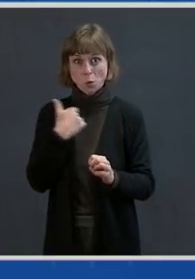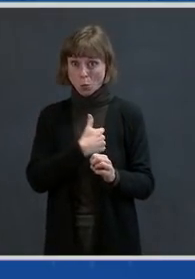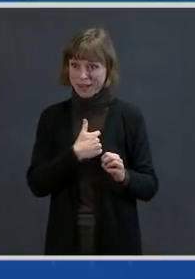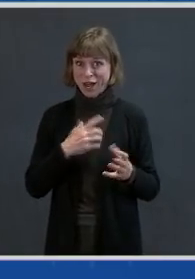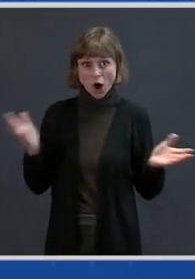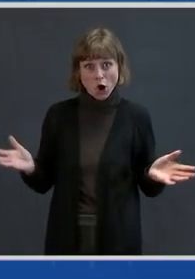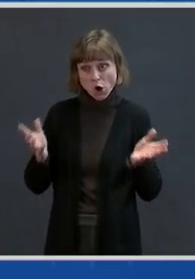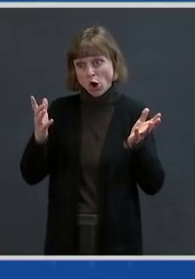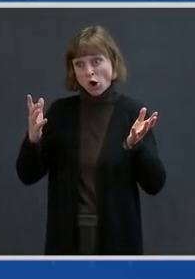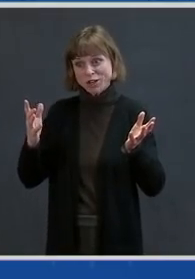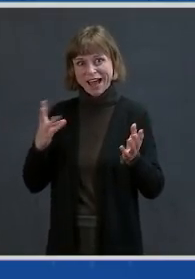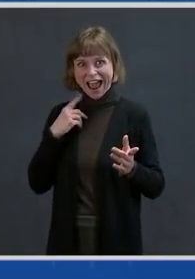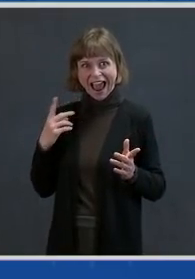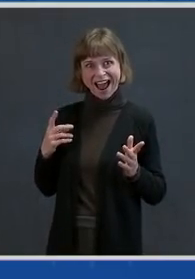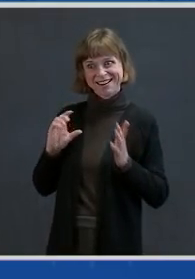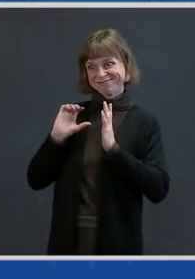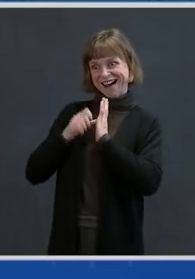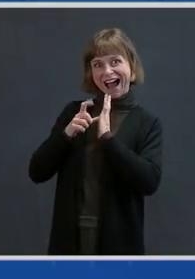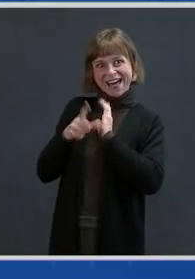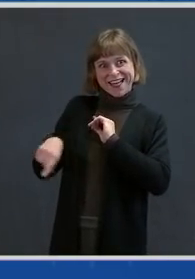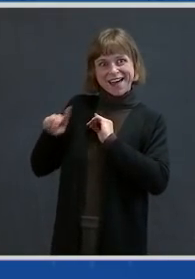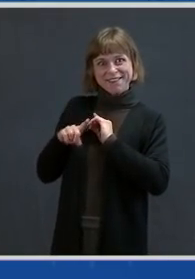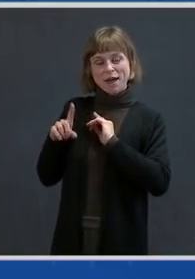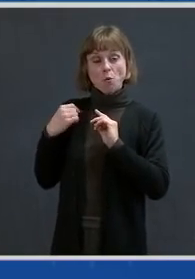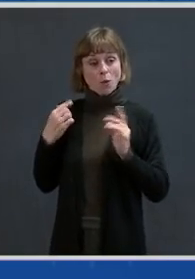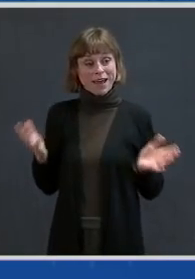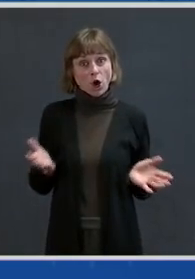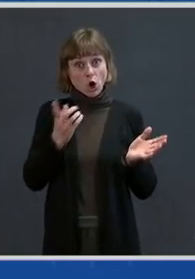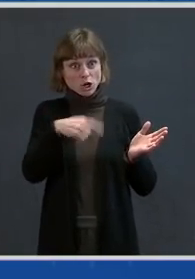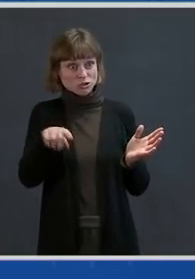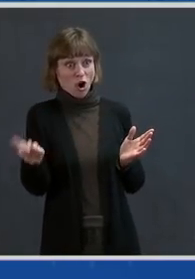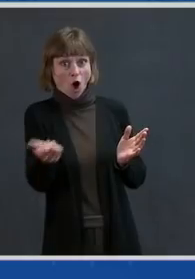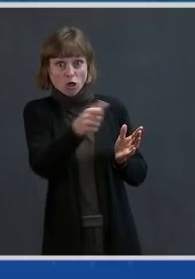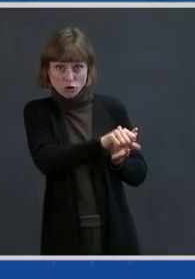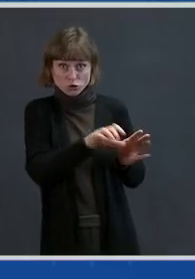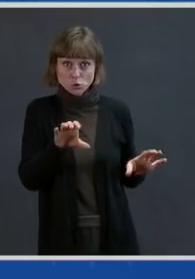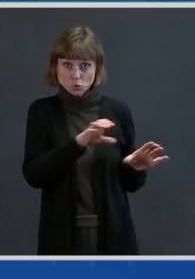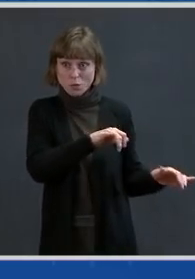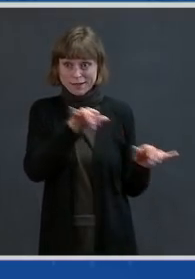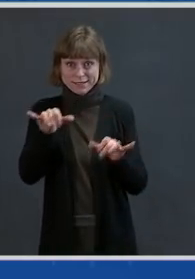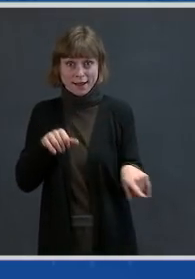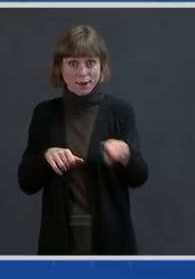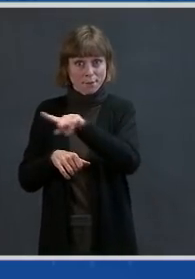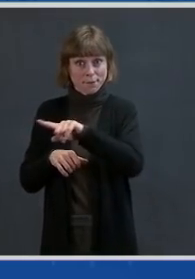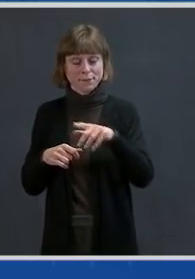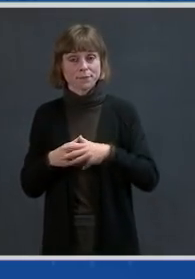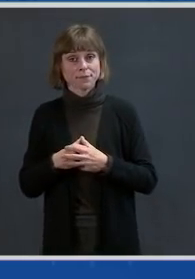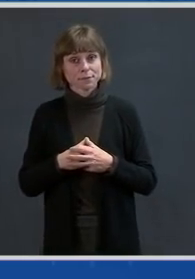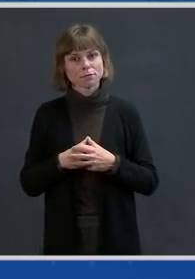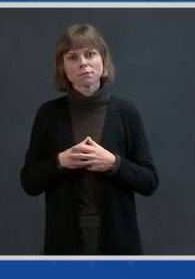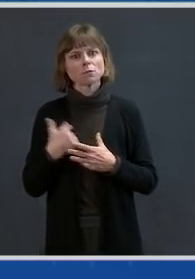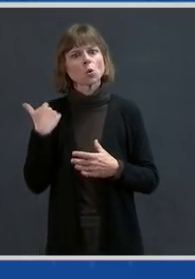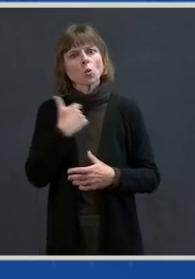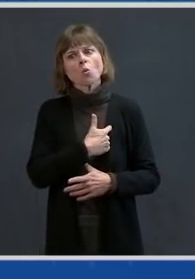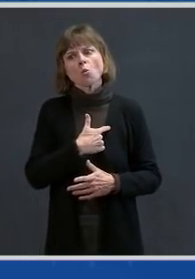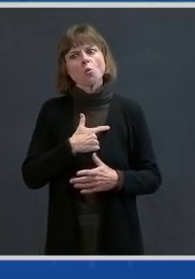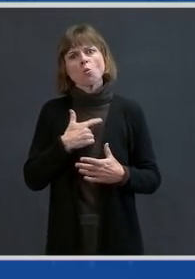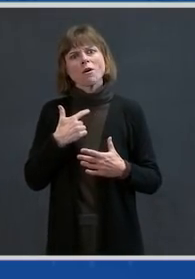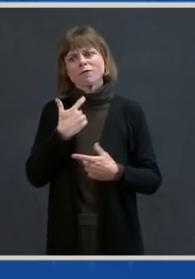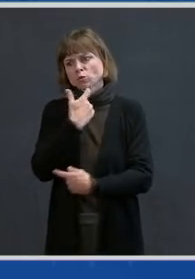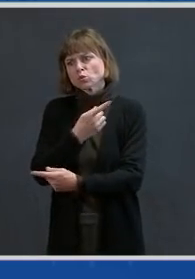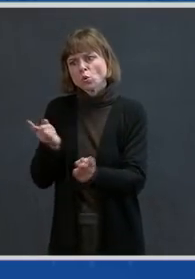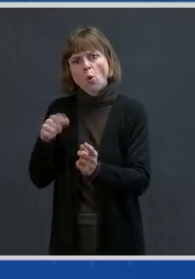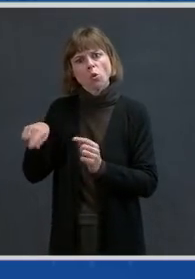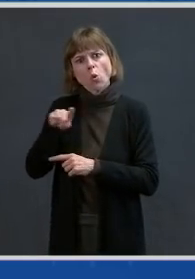we are encouraging others to take stock of. In some cases, we have been — in all these cases, we've been making it very clear as companies have